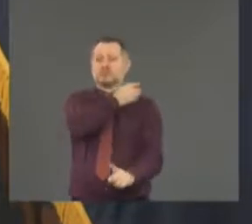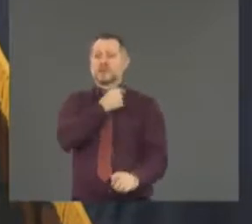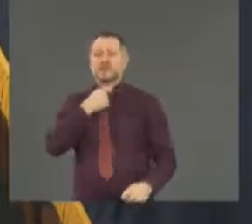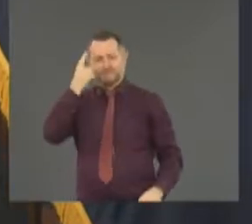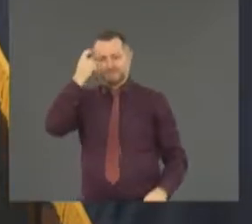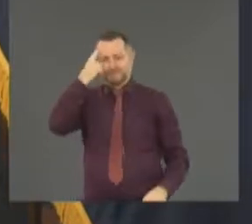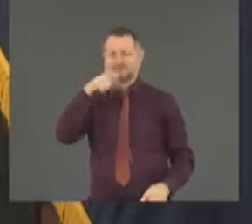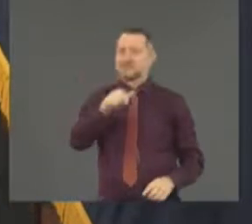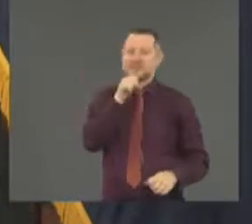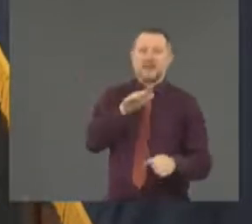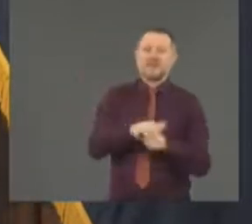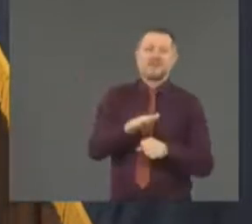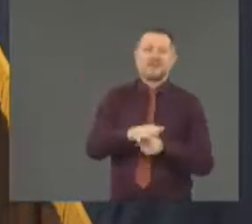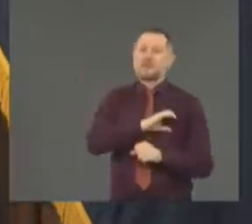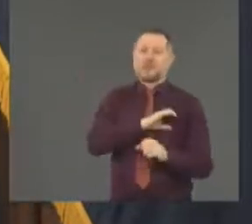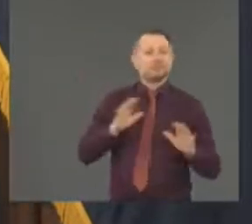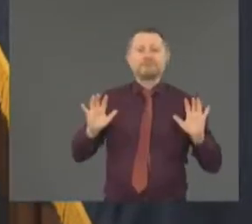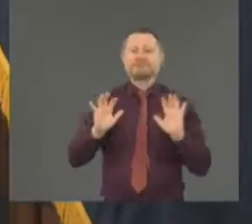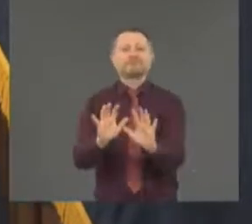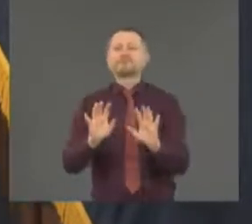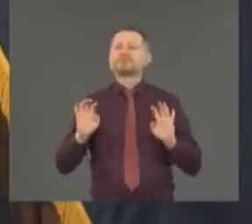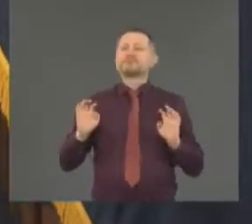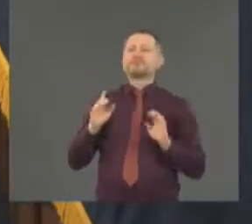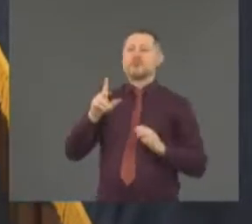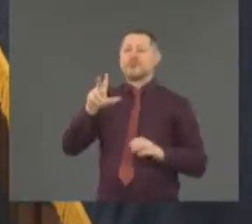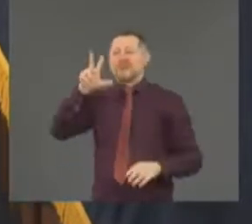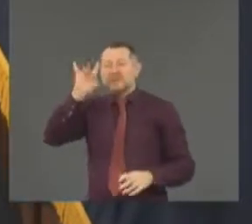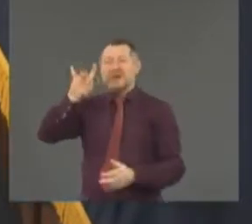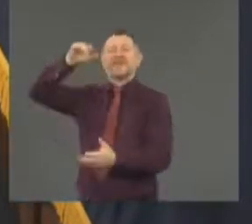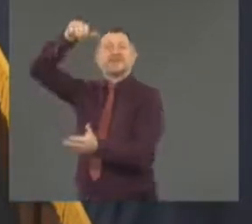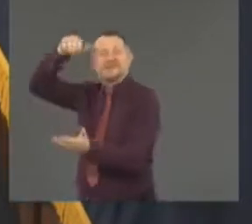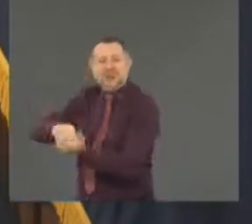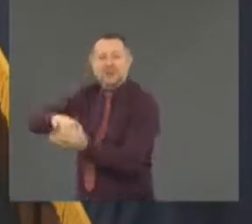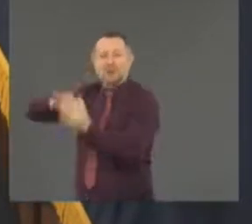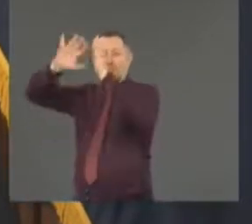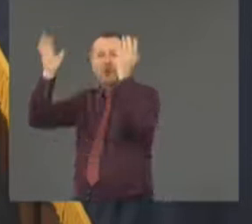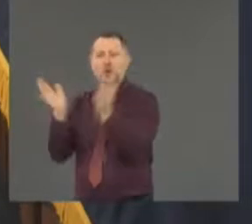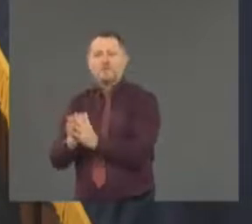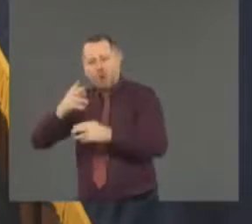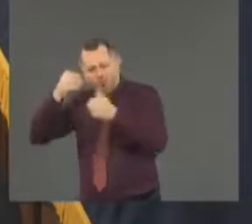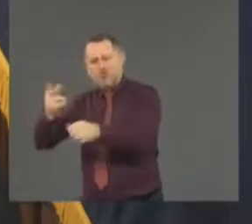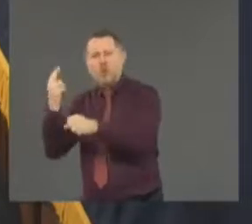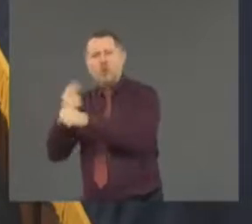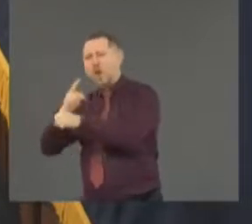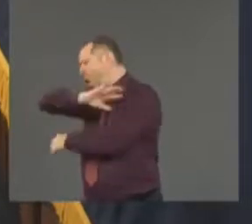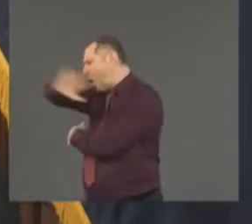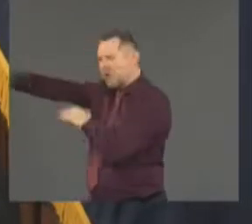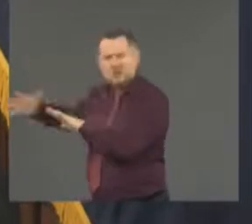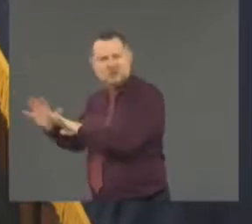,000 police officers. Deploy them. Give them the support.